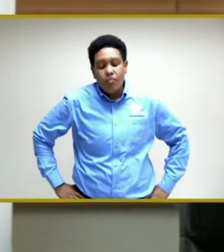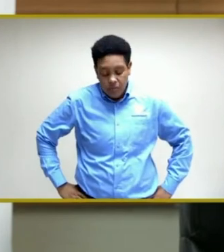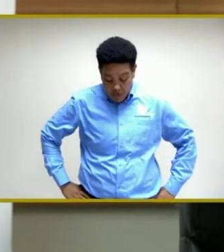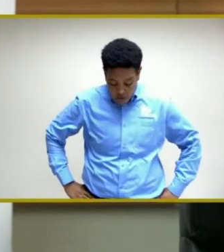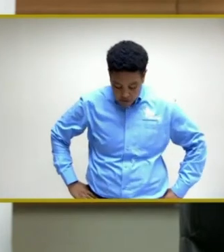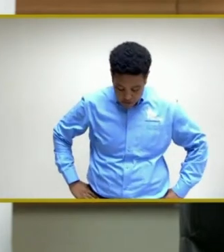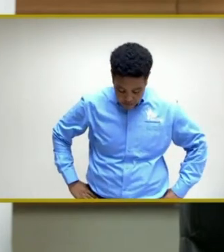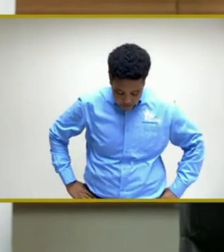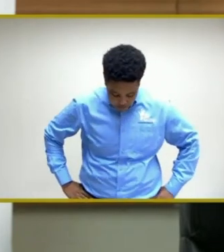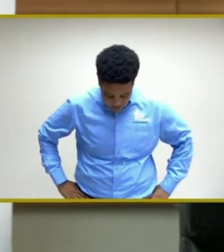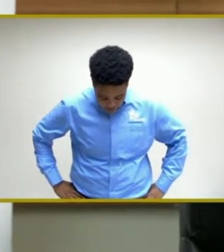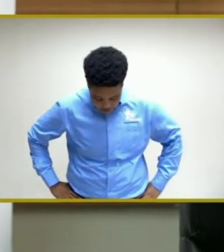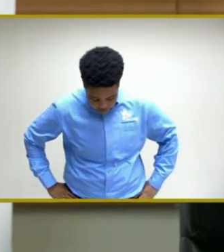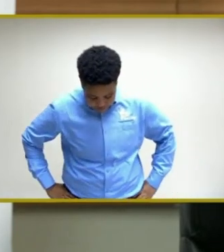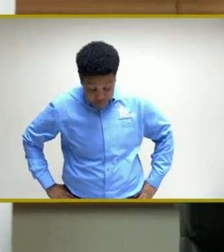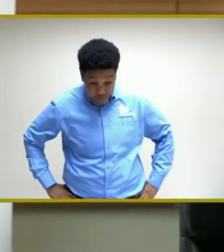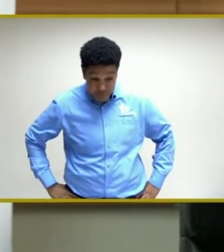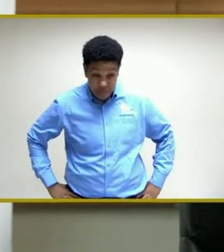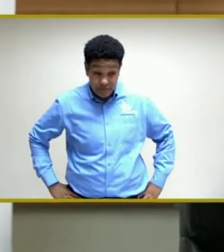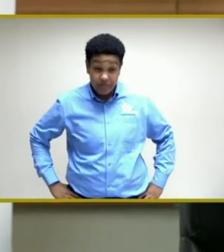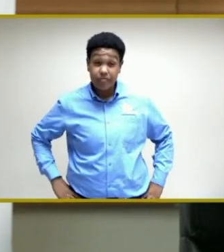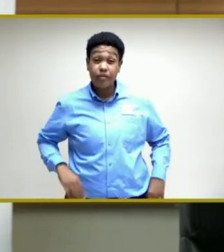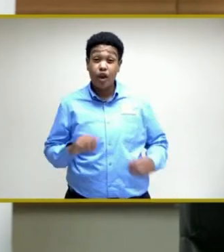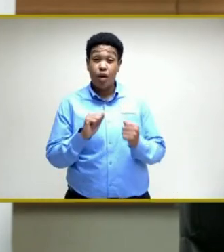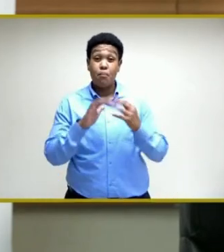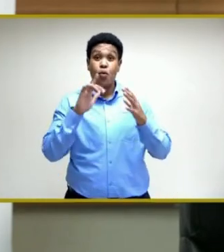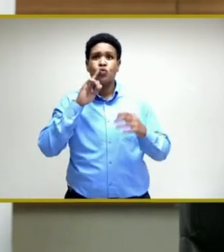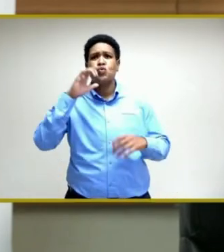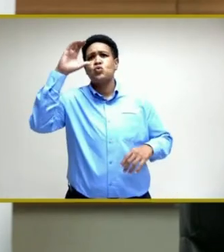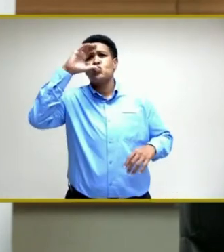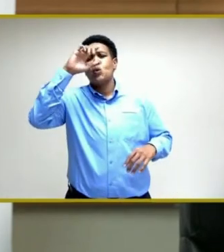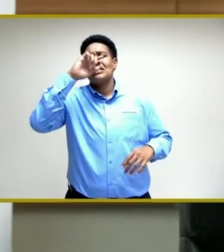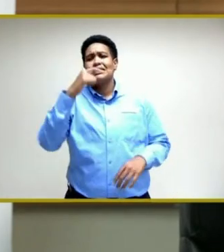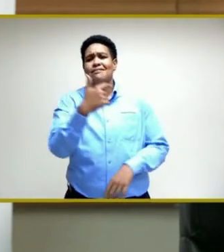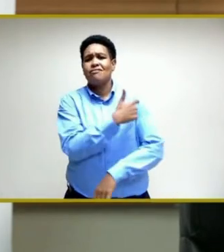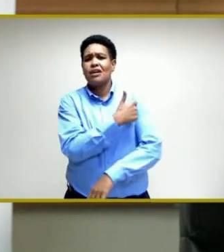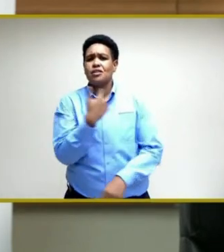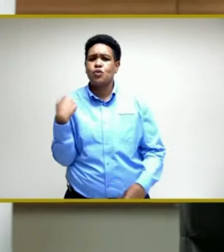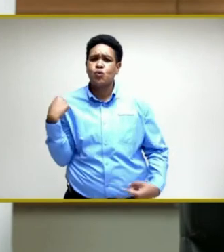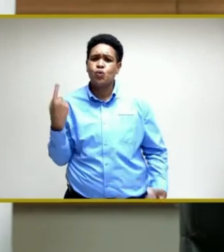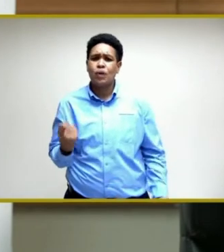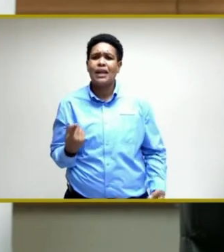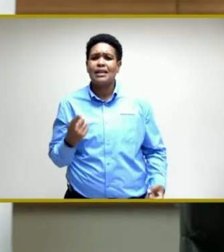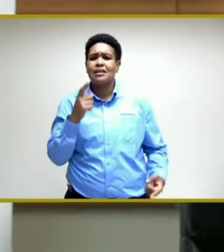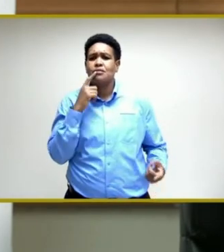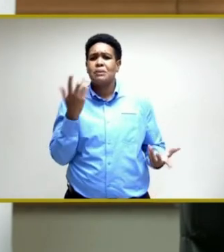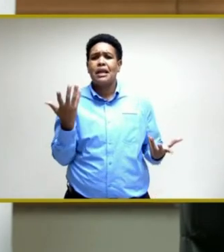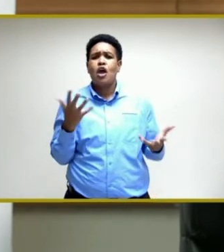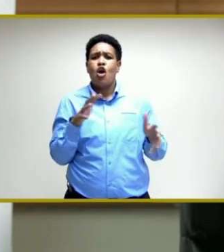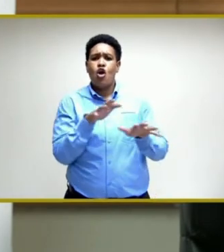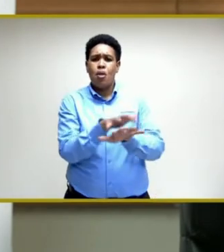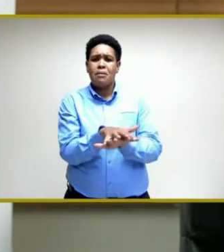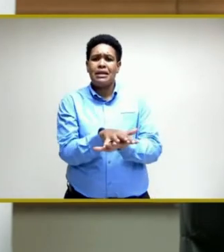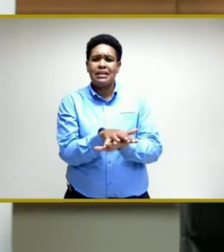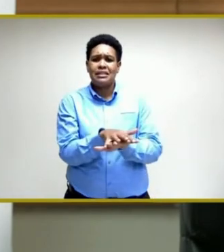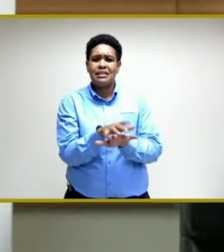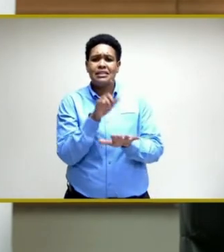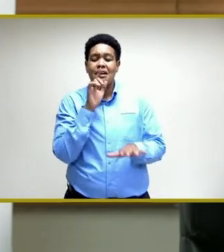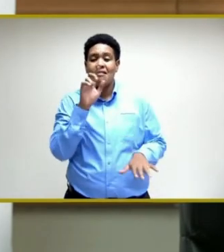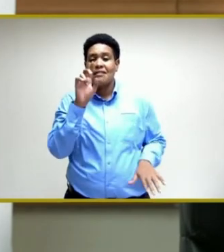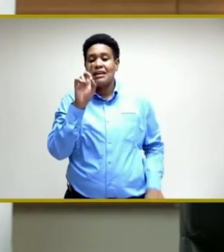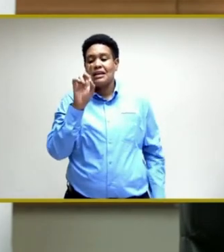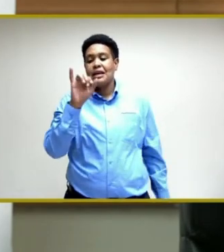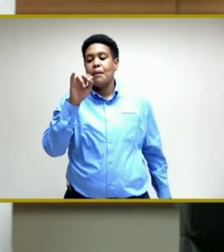the approach to sourcing vaccine to date has been a combination of diplomacy